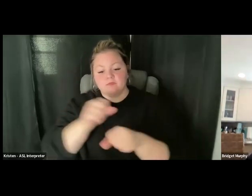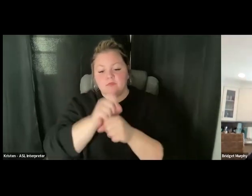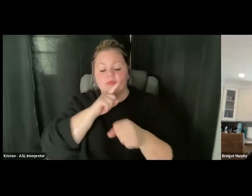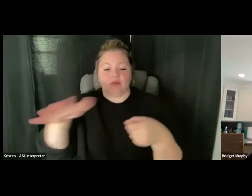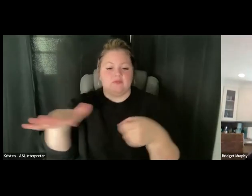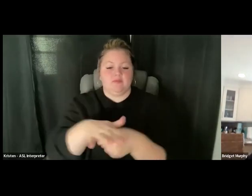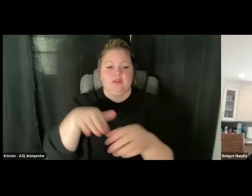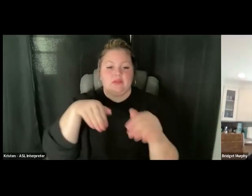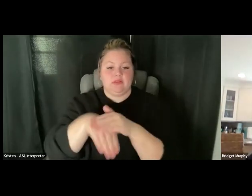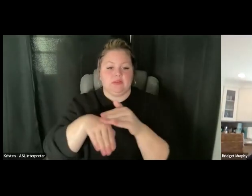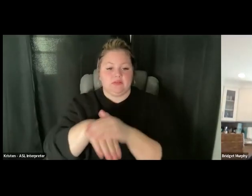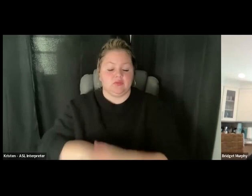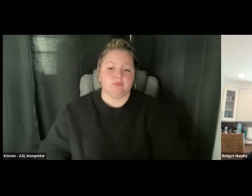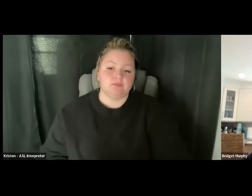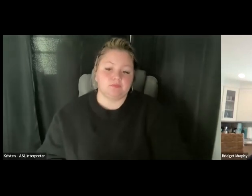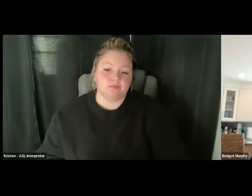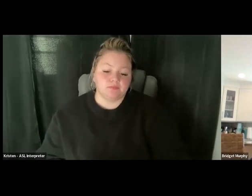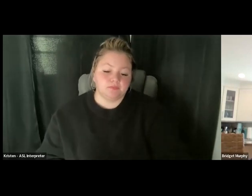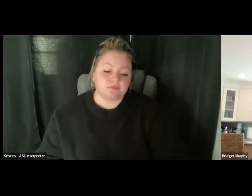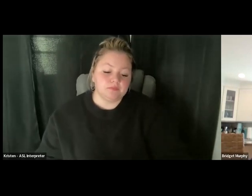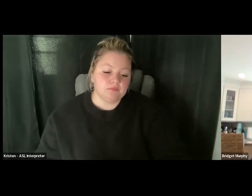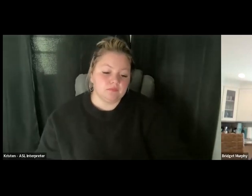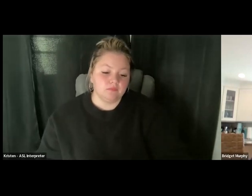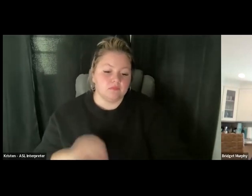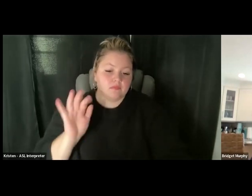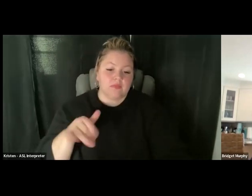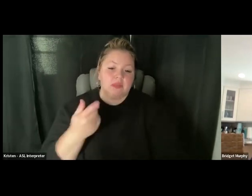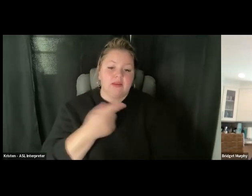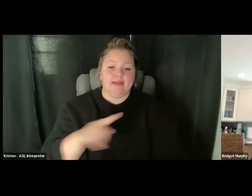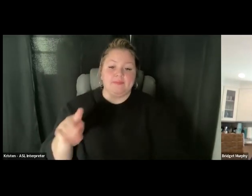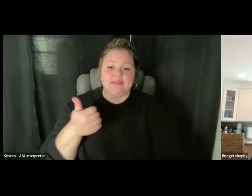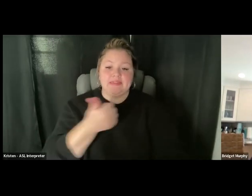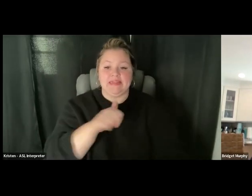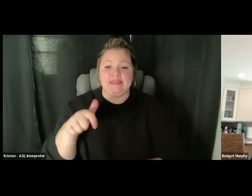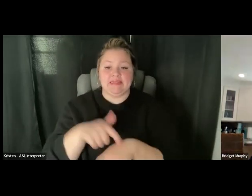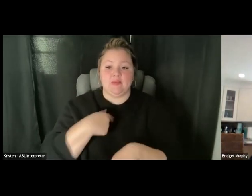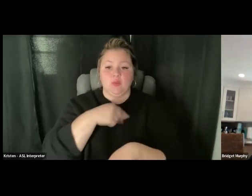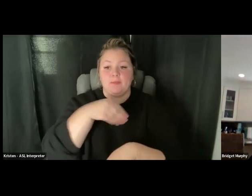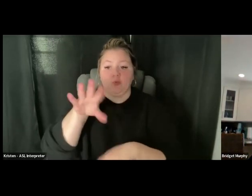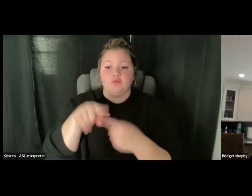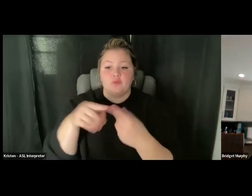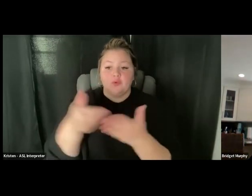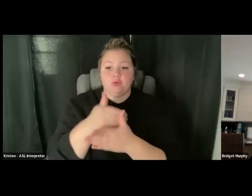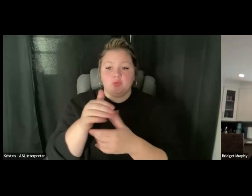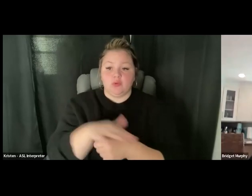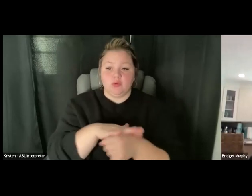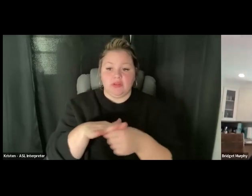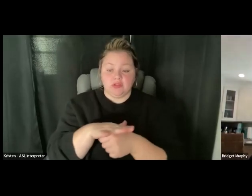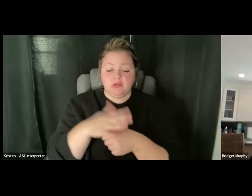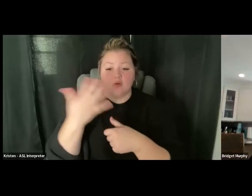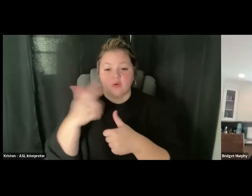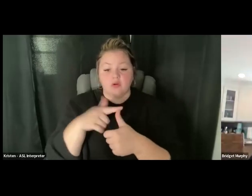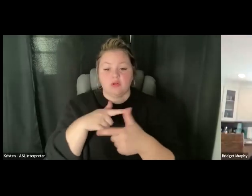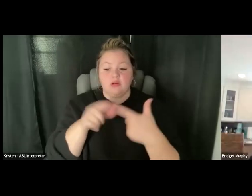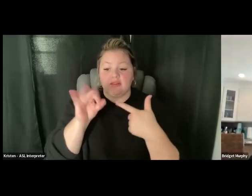This happens anytime we have to make a move to a new location. This happens if there's been